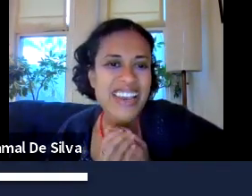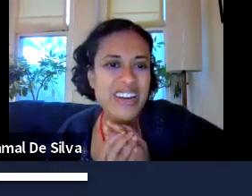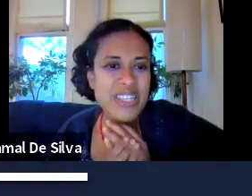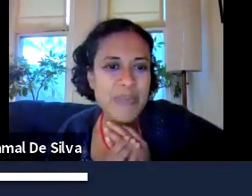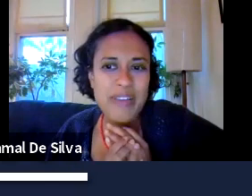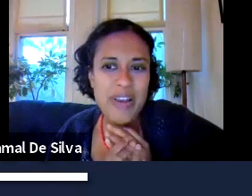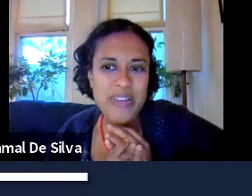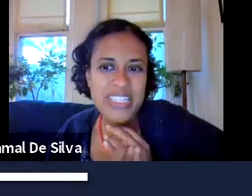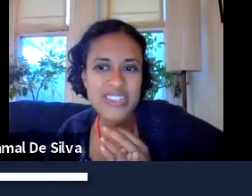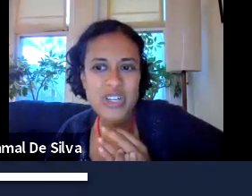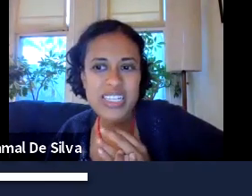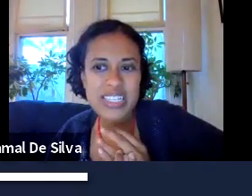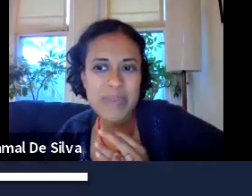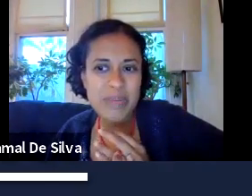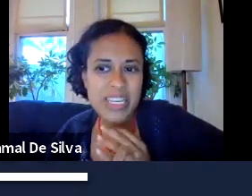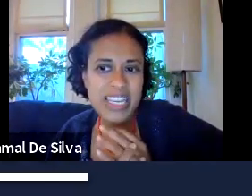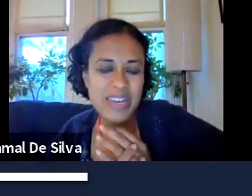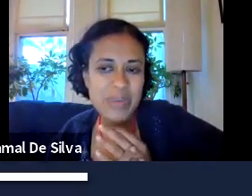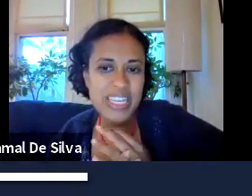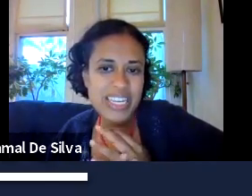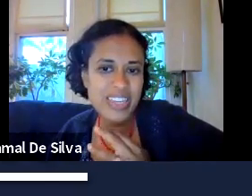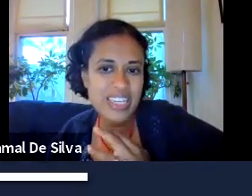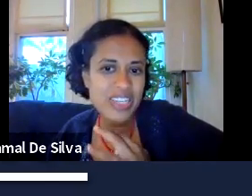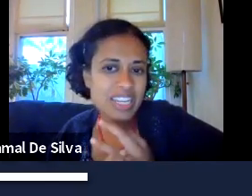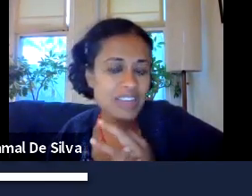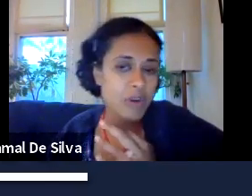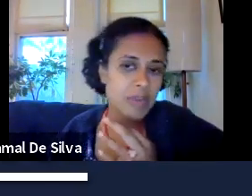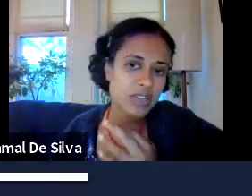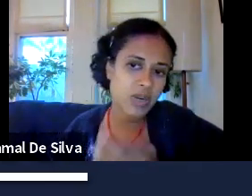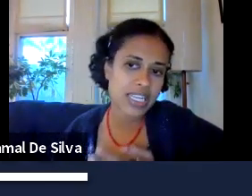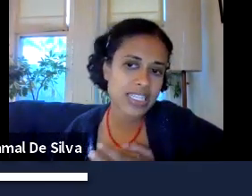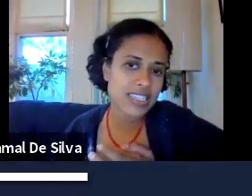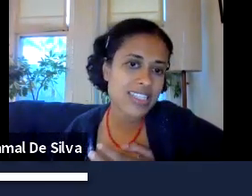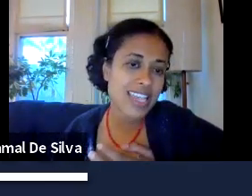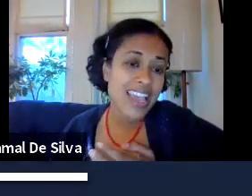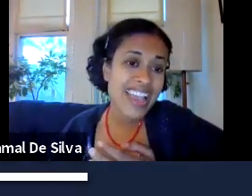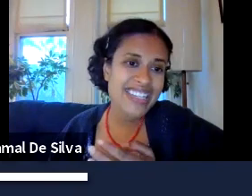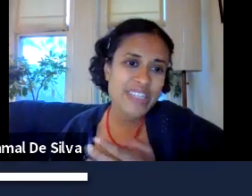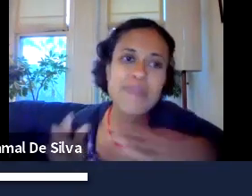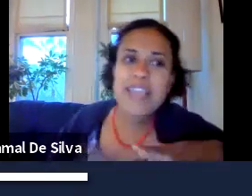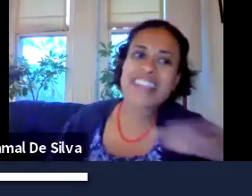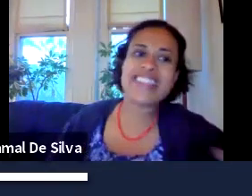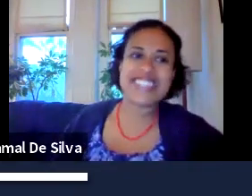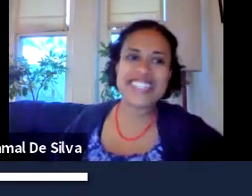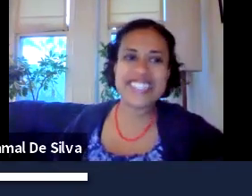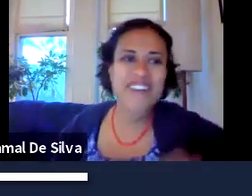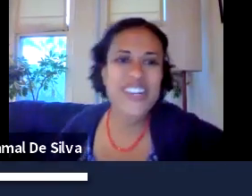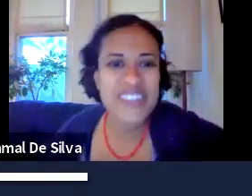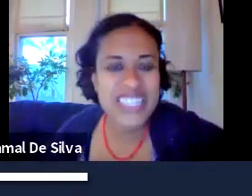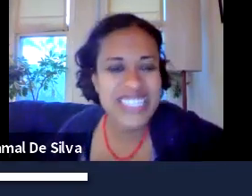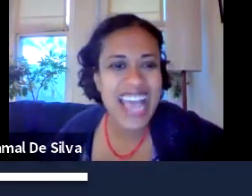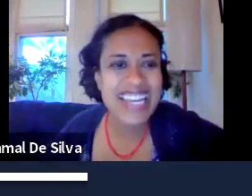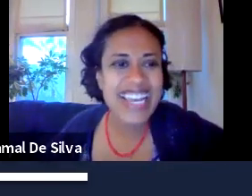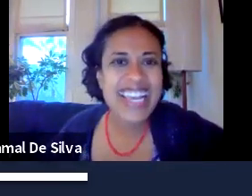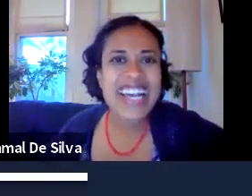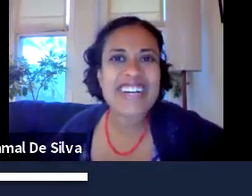series. Erica's background is in journalism and media within education and environmental organizations and she'll be behind the scenes